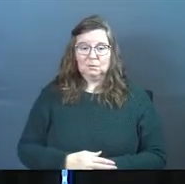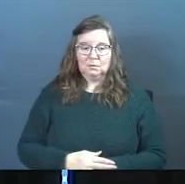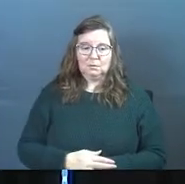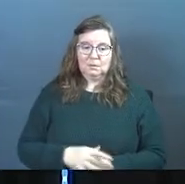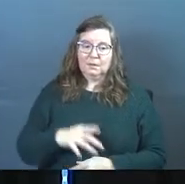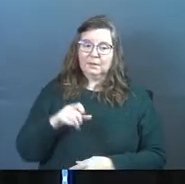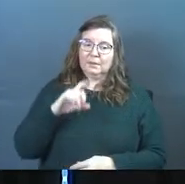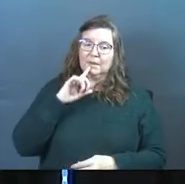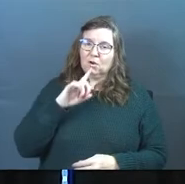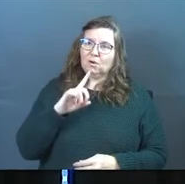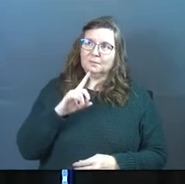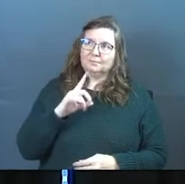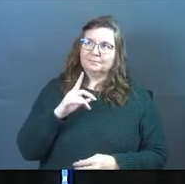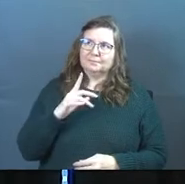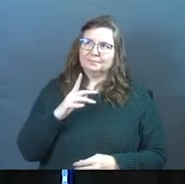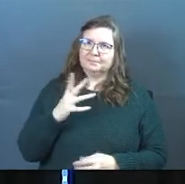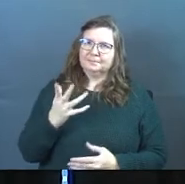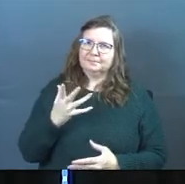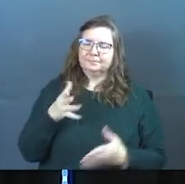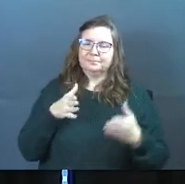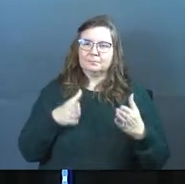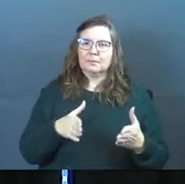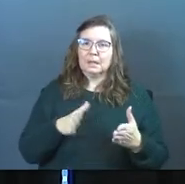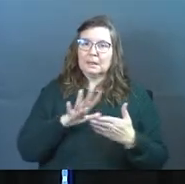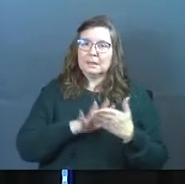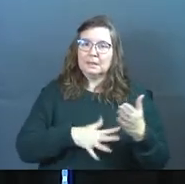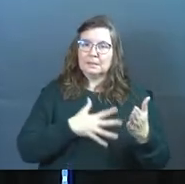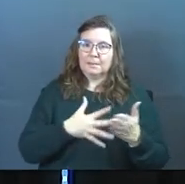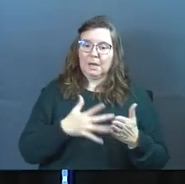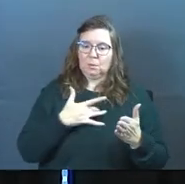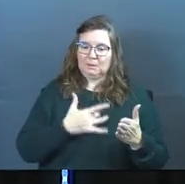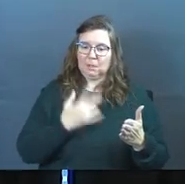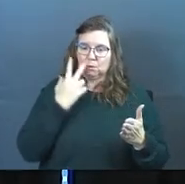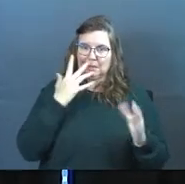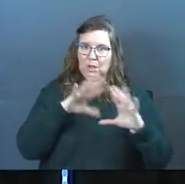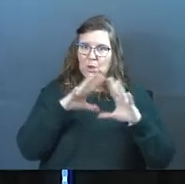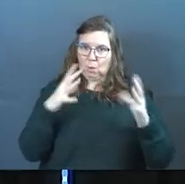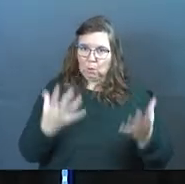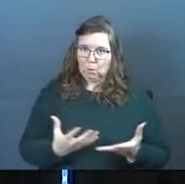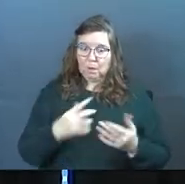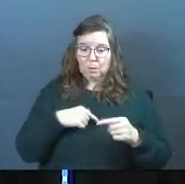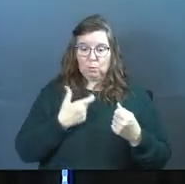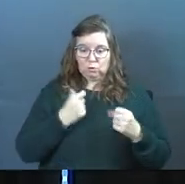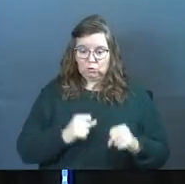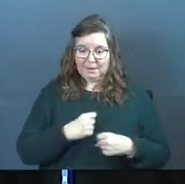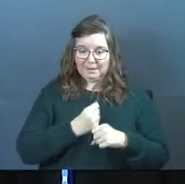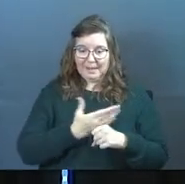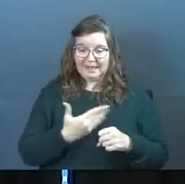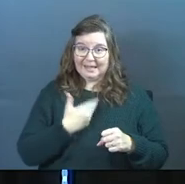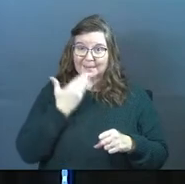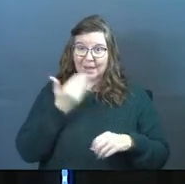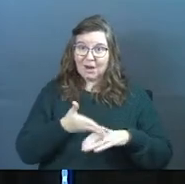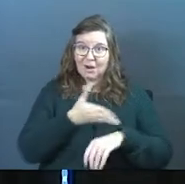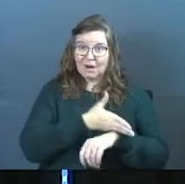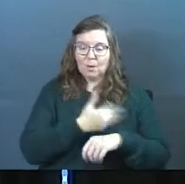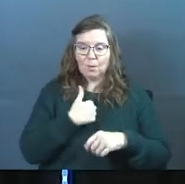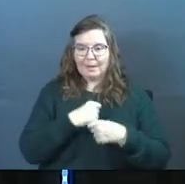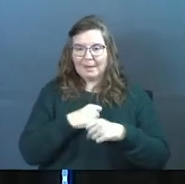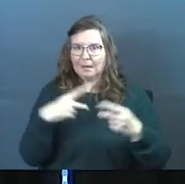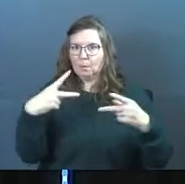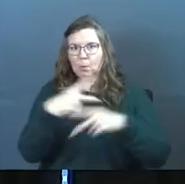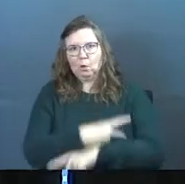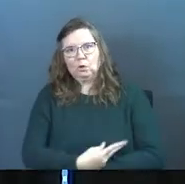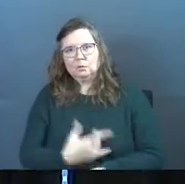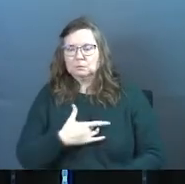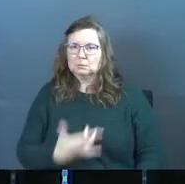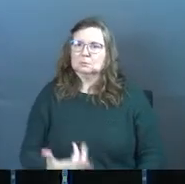Isn't there this way, this pattern that we see in the world where even when we try to make things better, we just make them